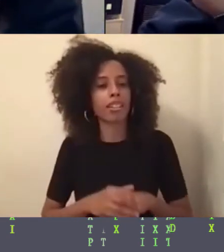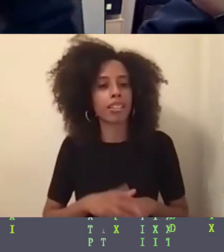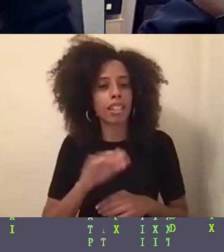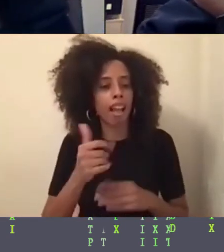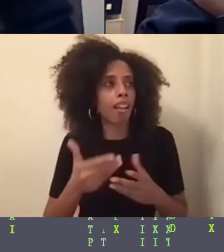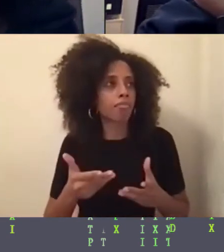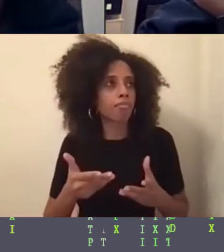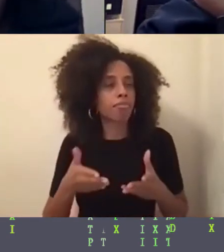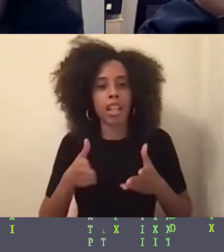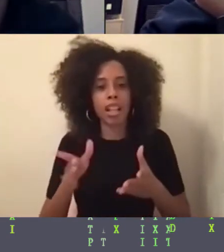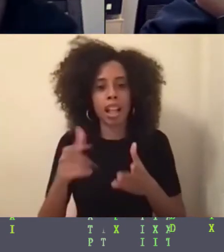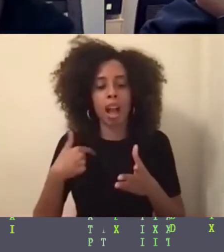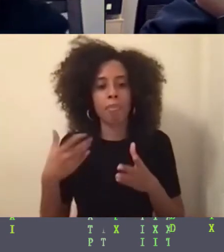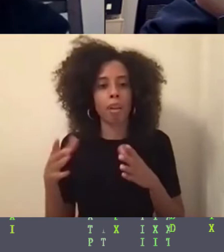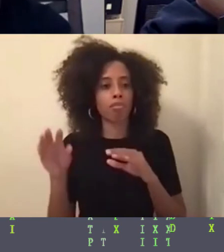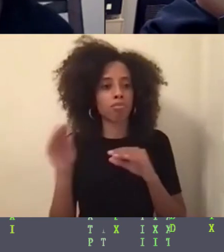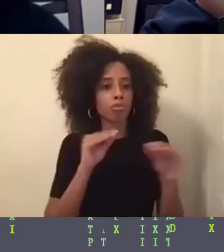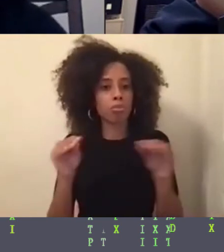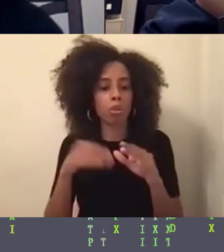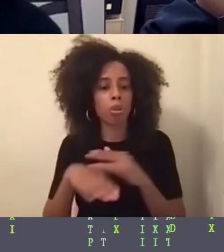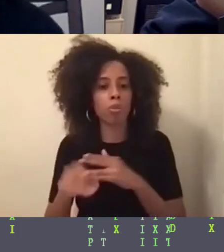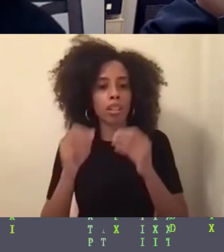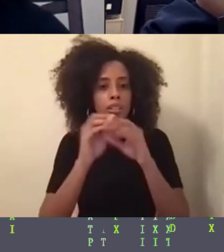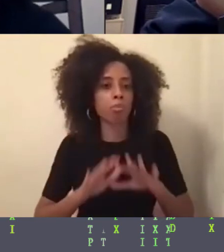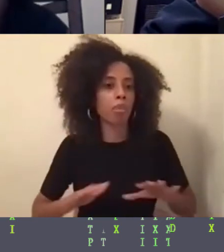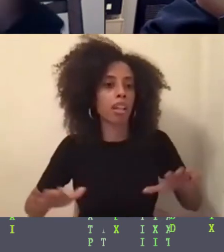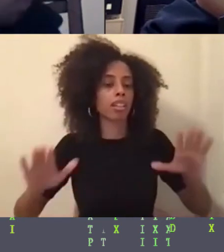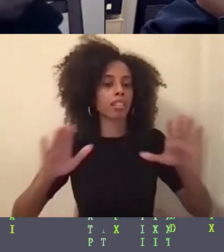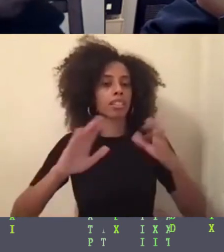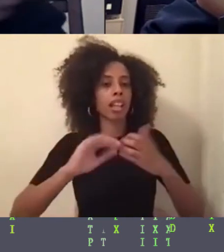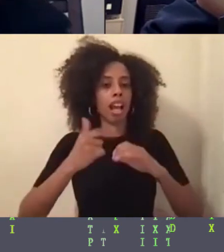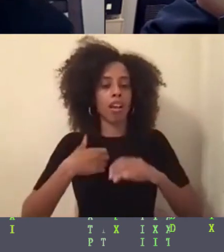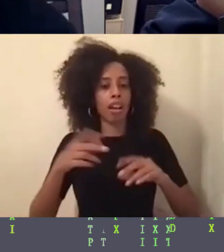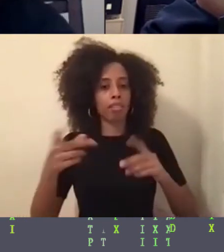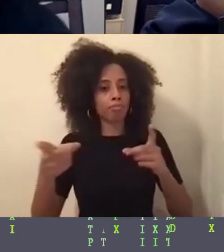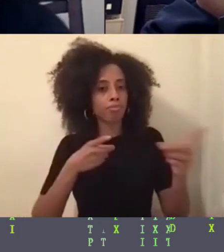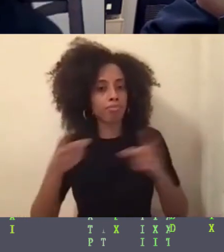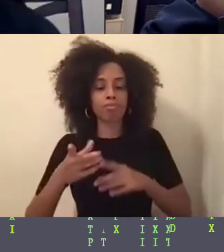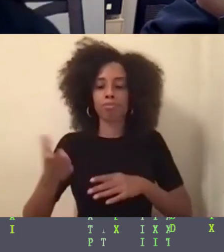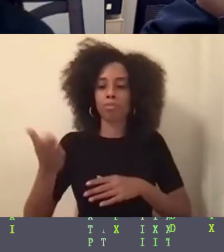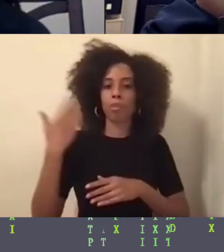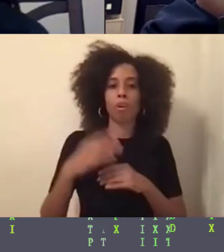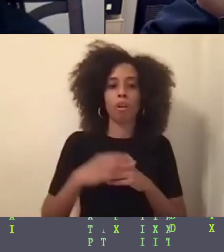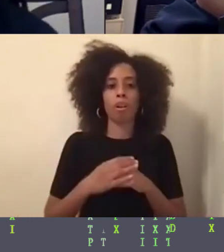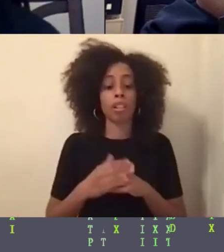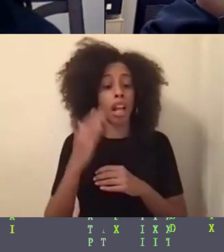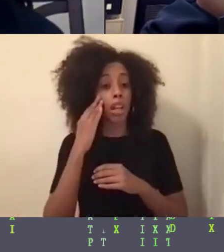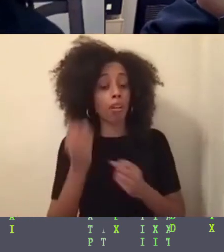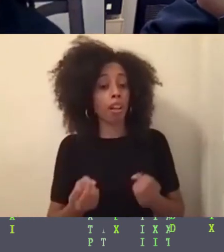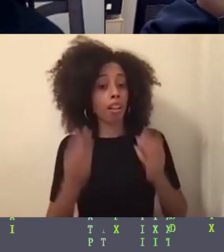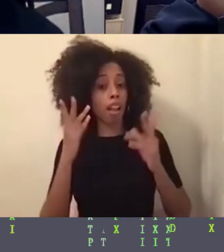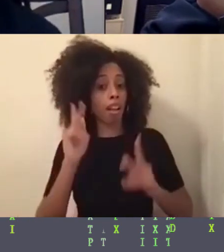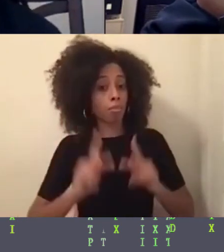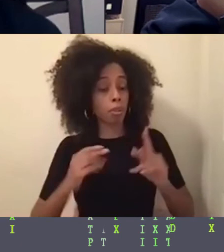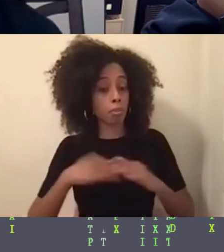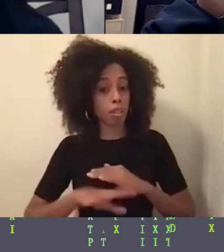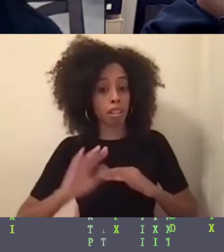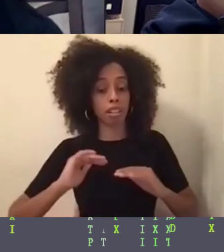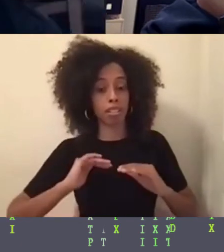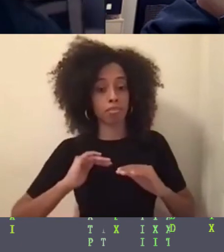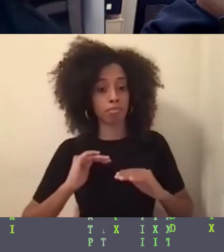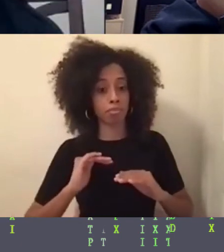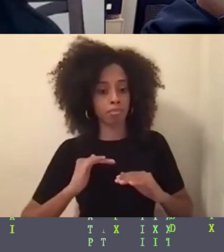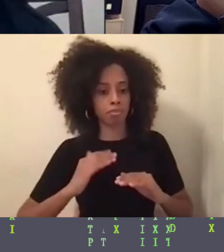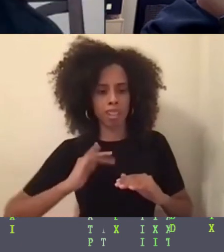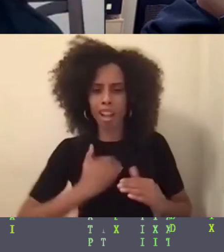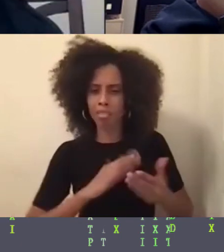spaces kind of like the way that I just described. Um, and I know that a lot of folks in our community don't actually have that that's not like, um, the place in which